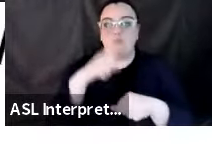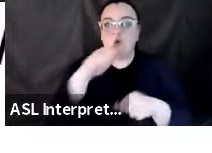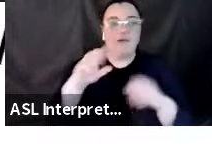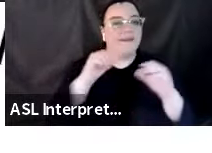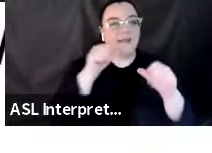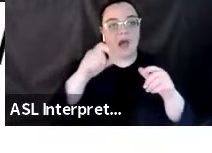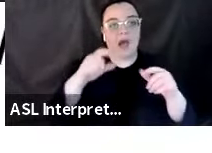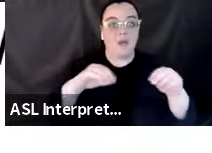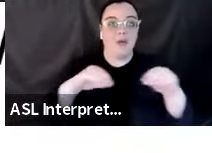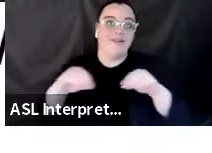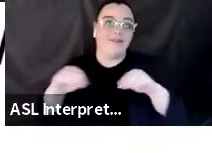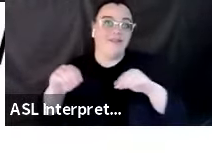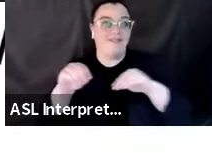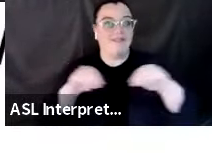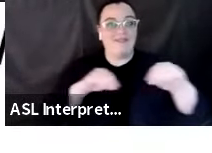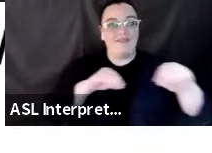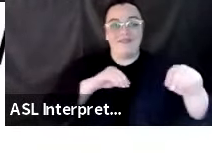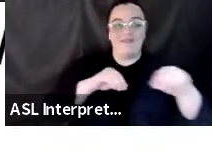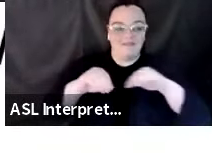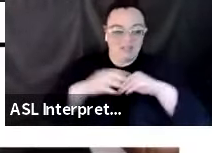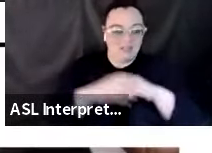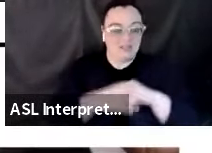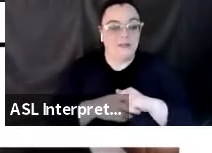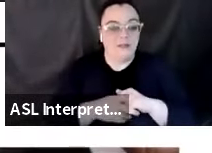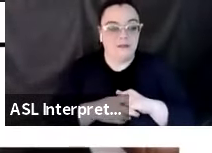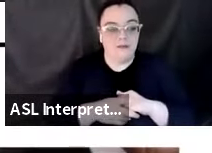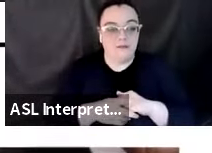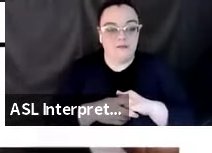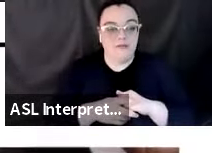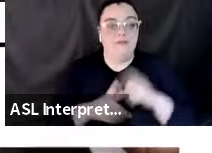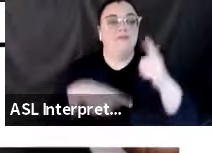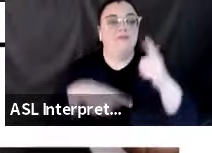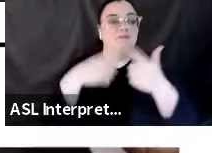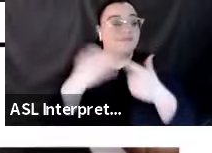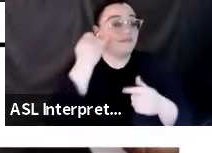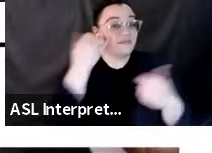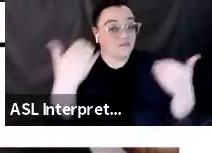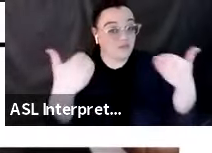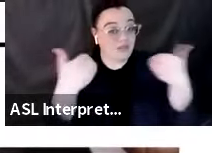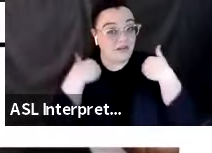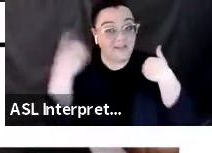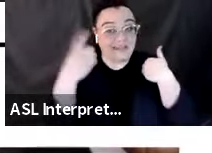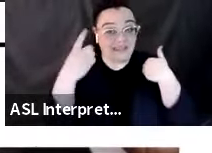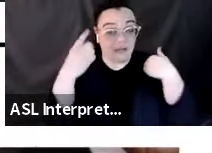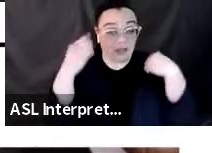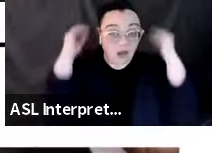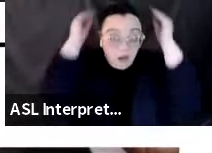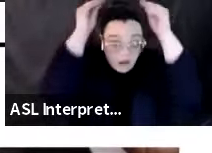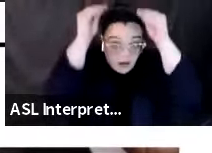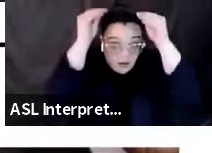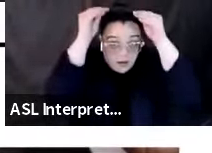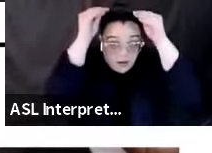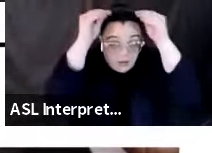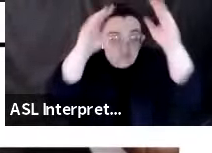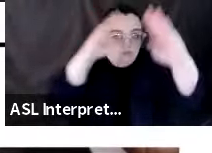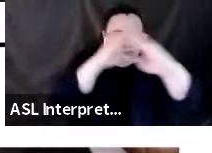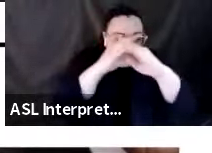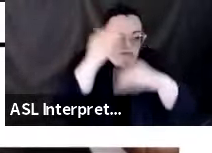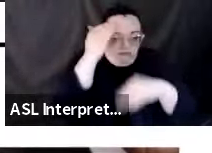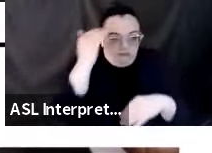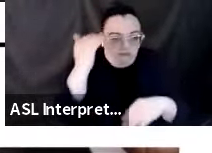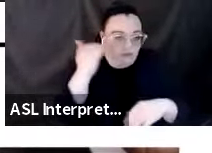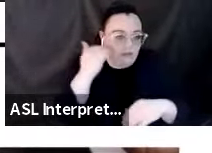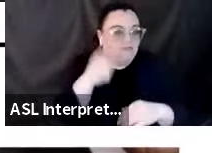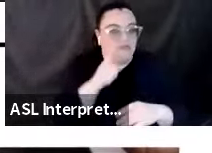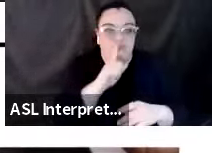earthquake. And as shown here, and then if you have something you can put up over your head, this is the guidance. So it's all